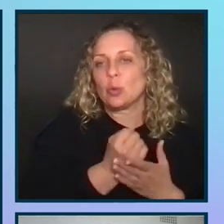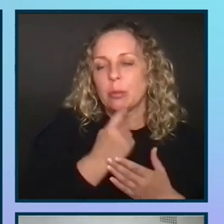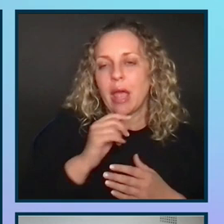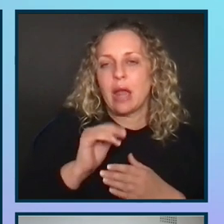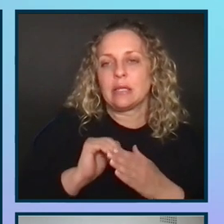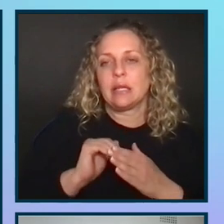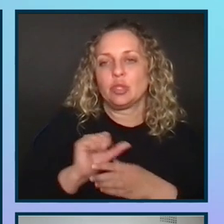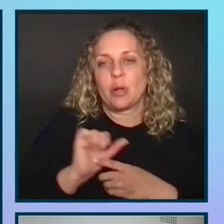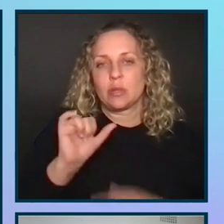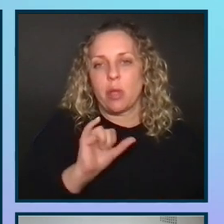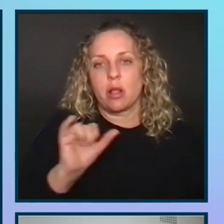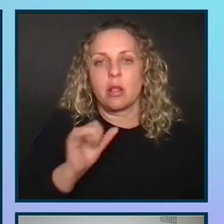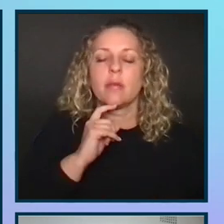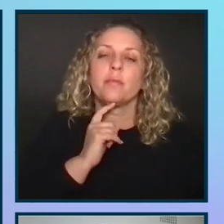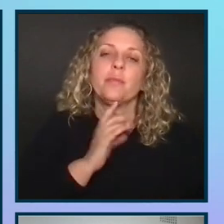as well.